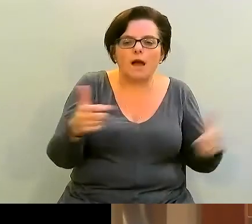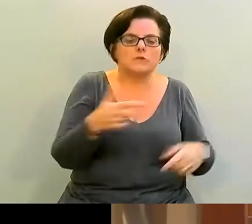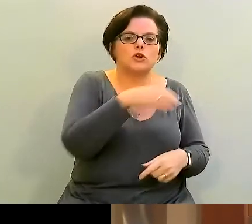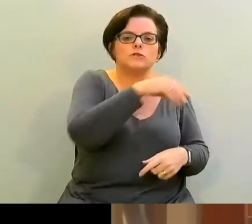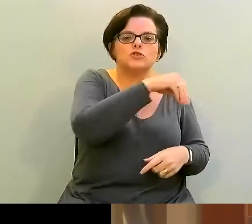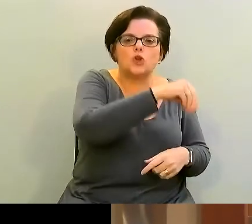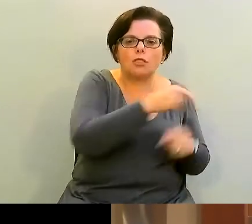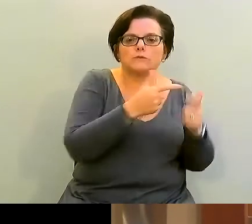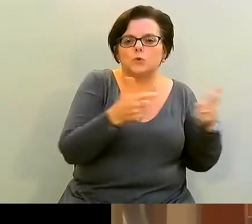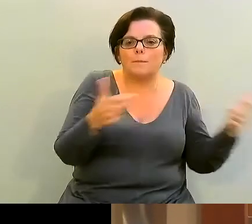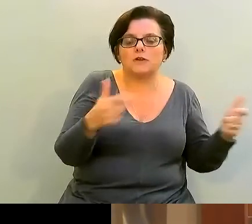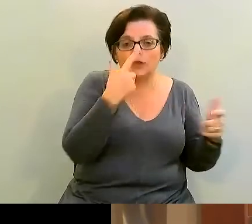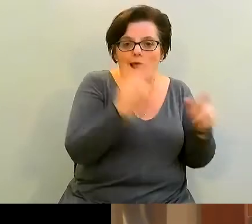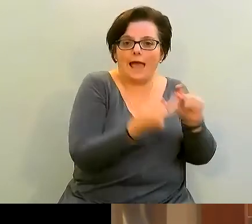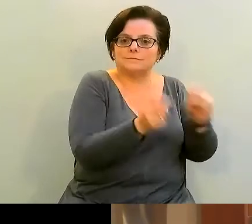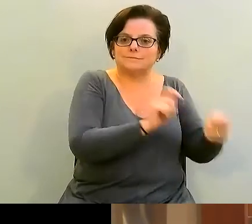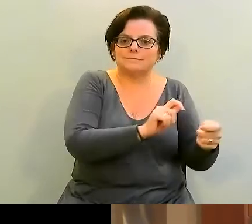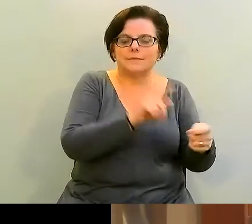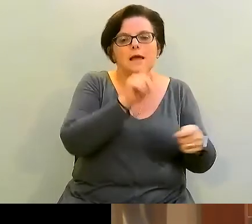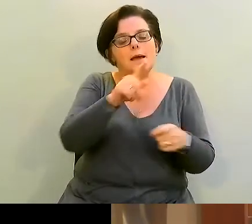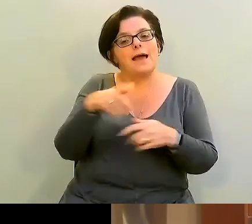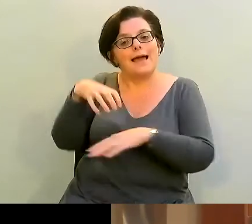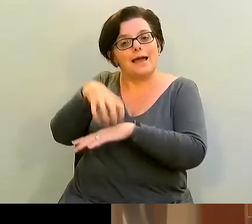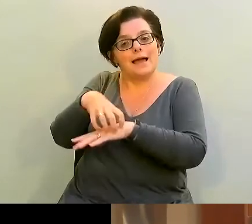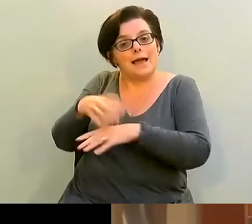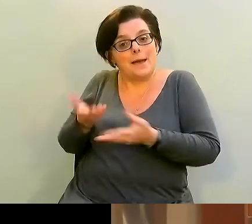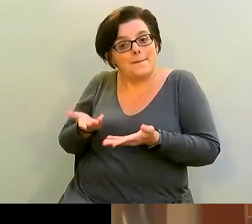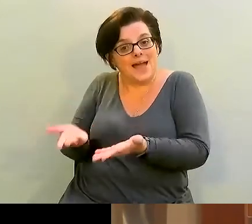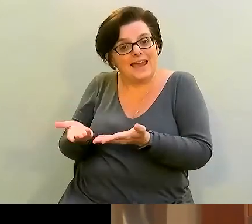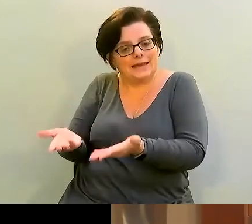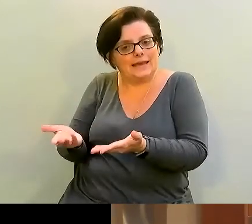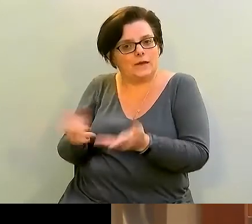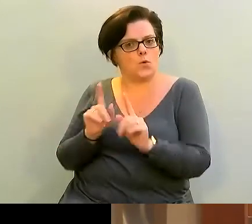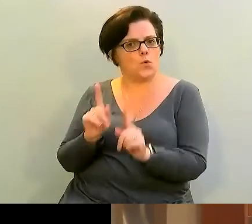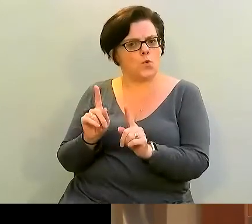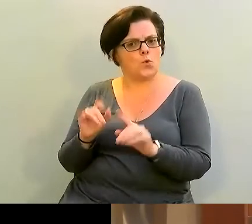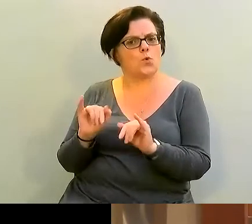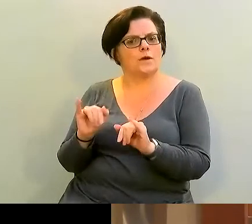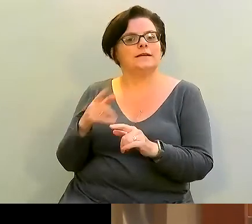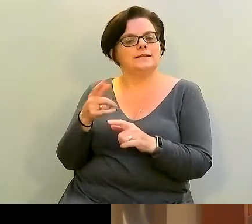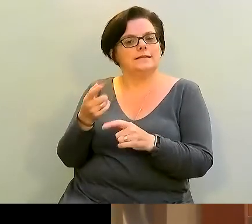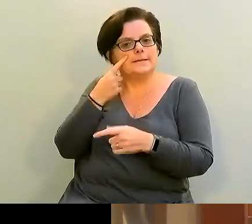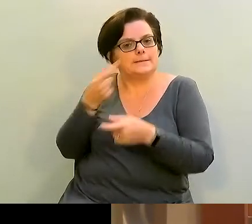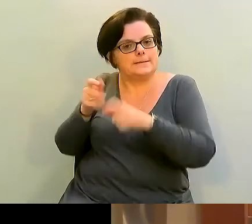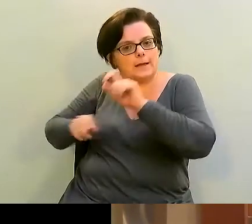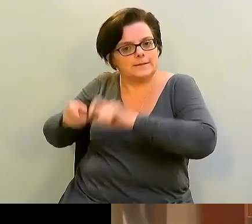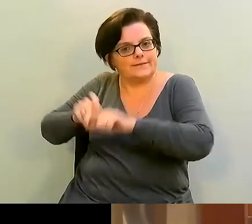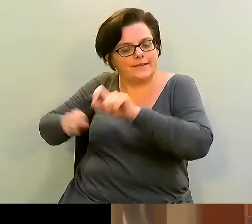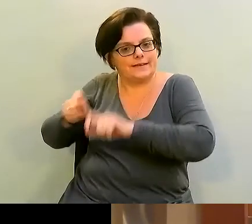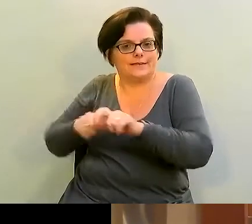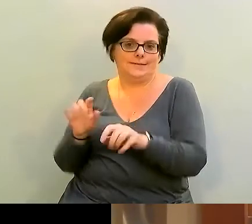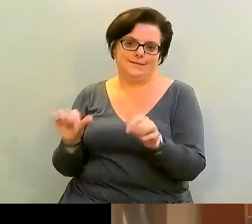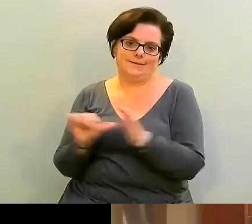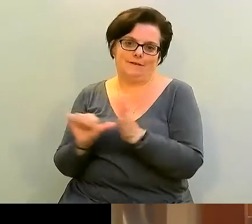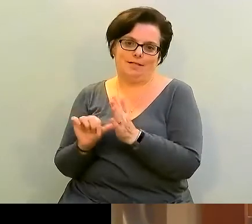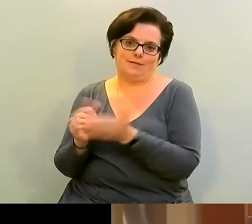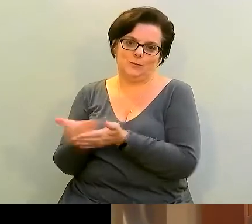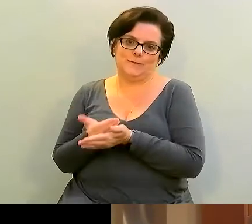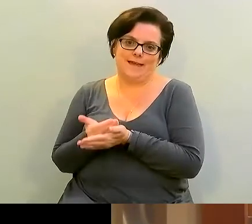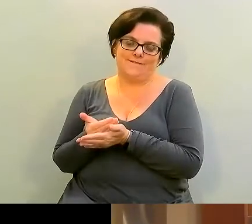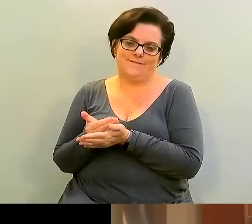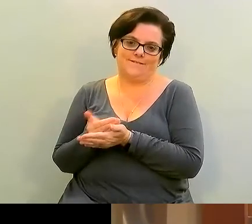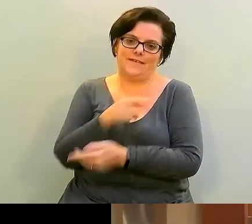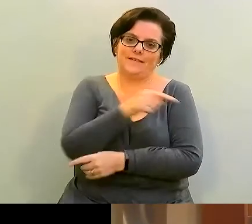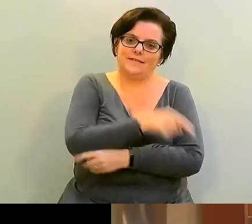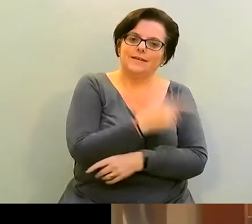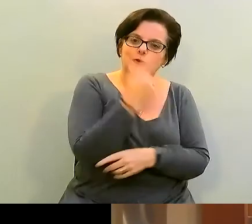that out. With baking, it's much more scientific and involving exact measurements. It's hard to save a cake. That being said, let's